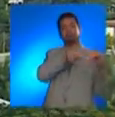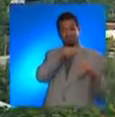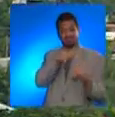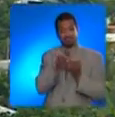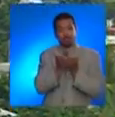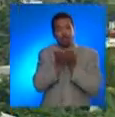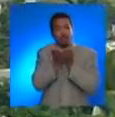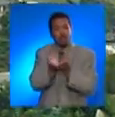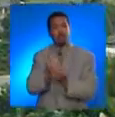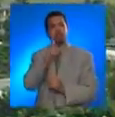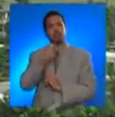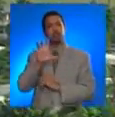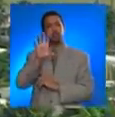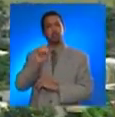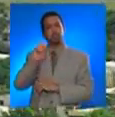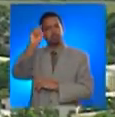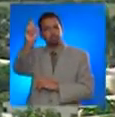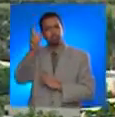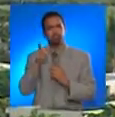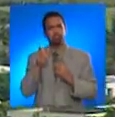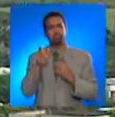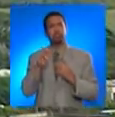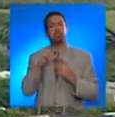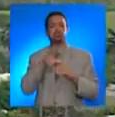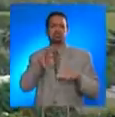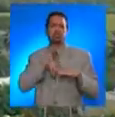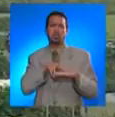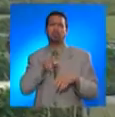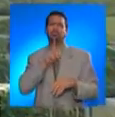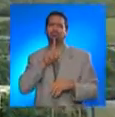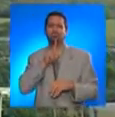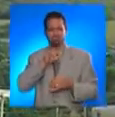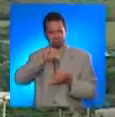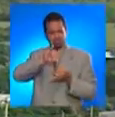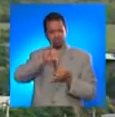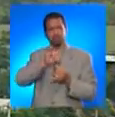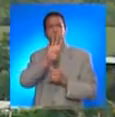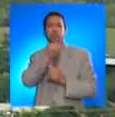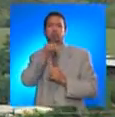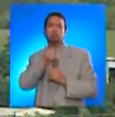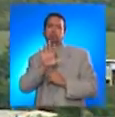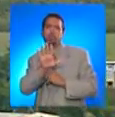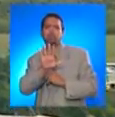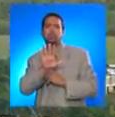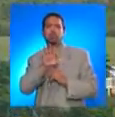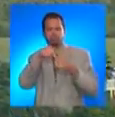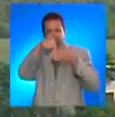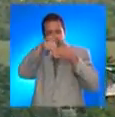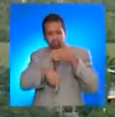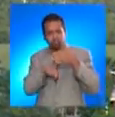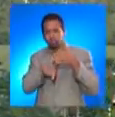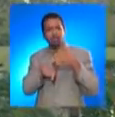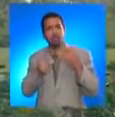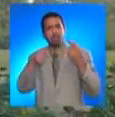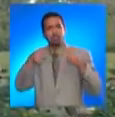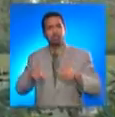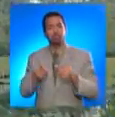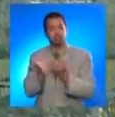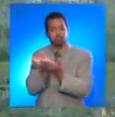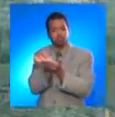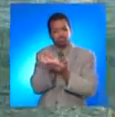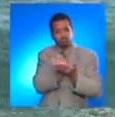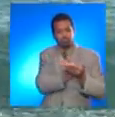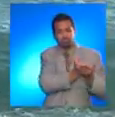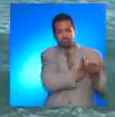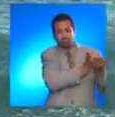A small boat that was anchored 150 feet off the coastline in four and a half foot deep water rested on the ocean floor for a few